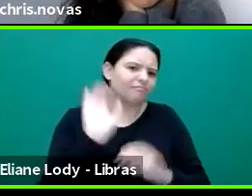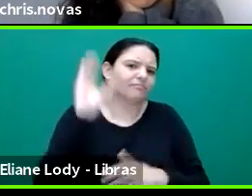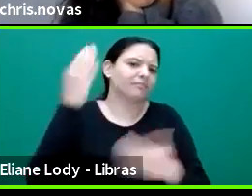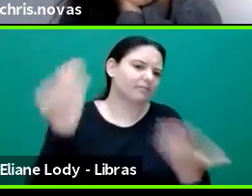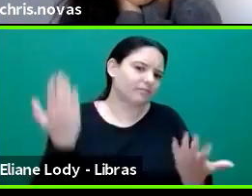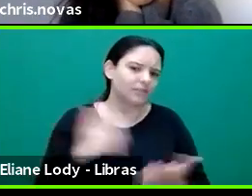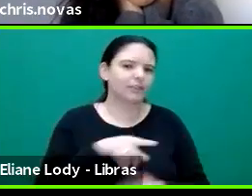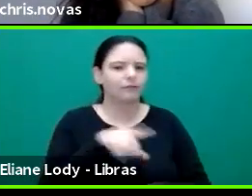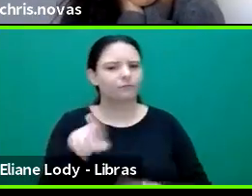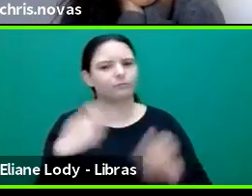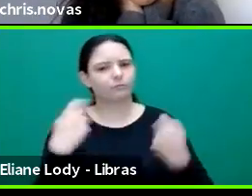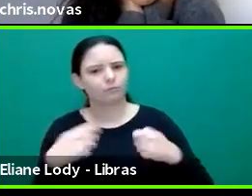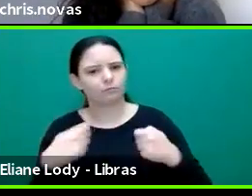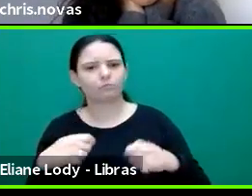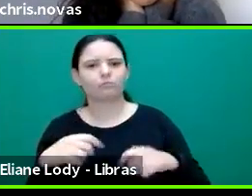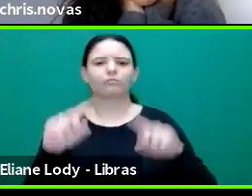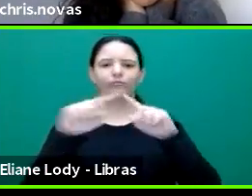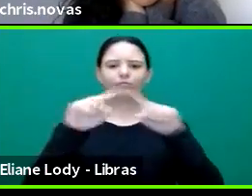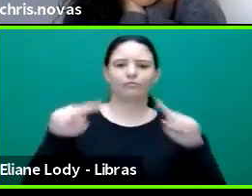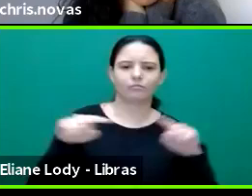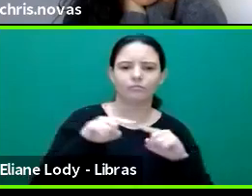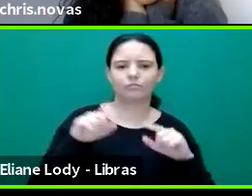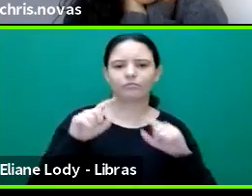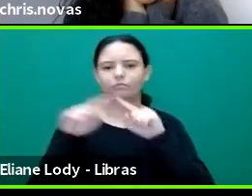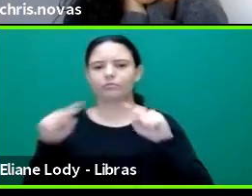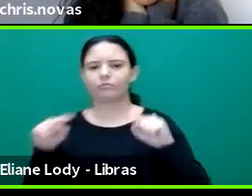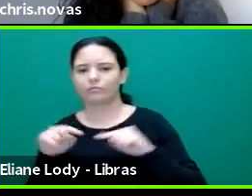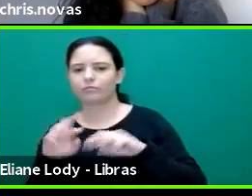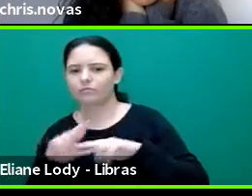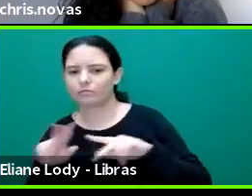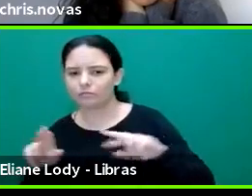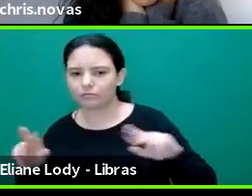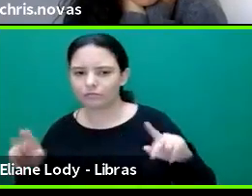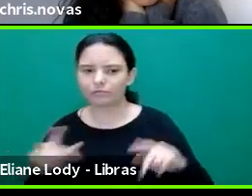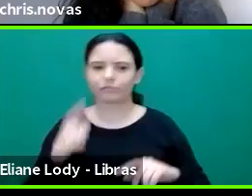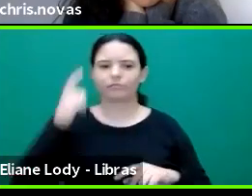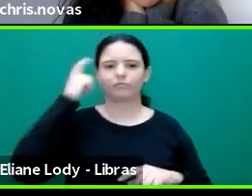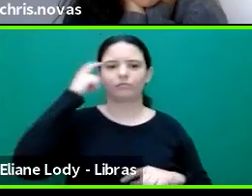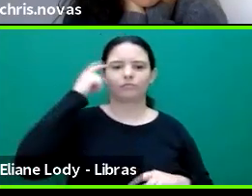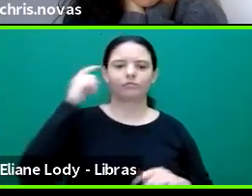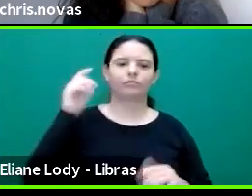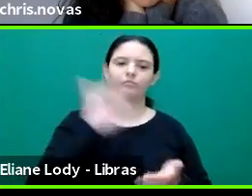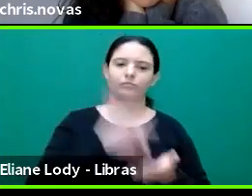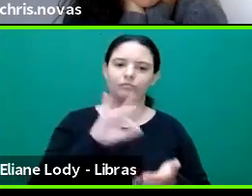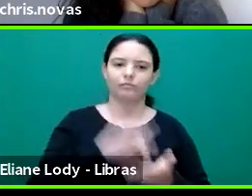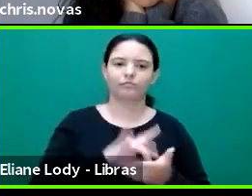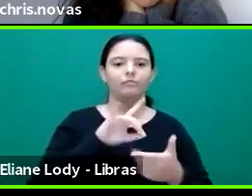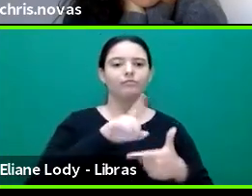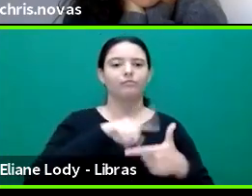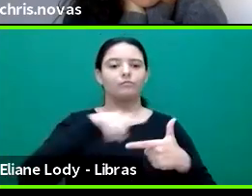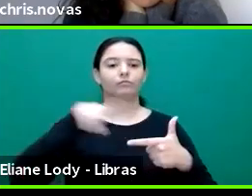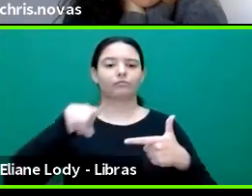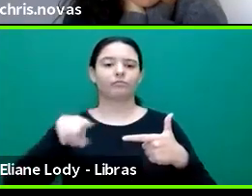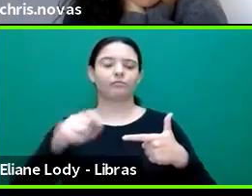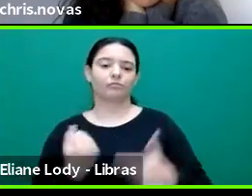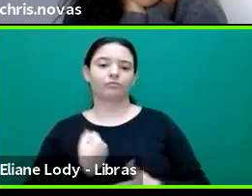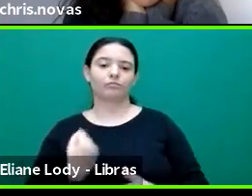statistical quantitative data to have a real understanding of whether what you think is happening is what's happening.